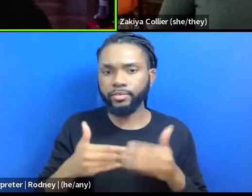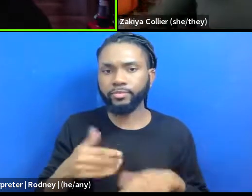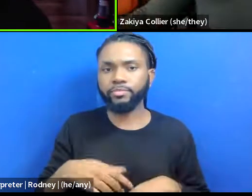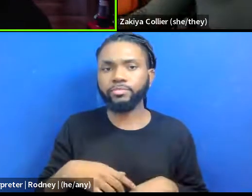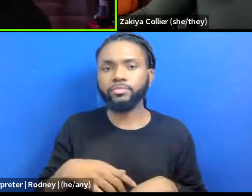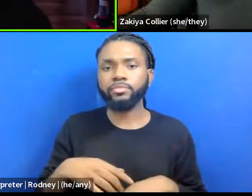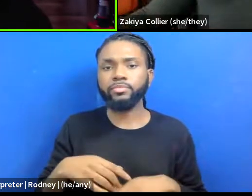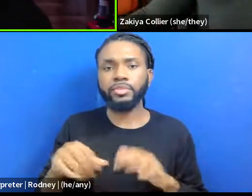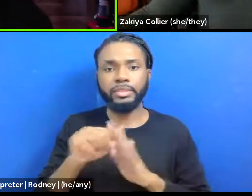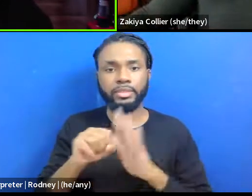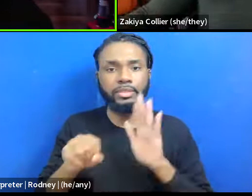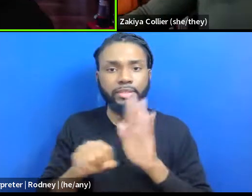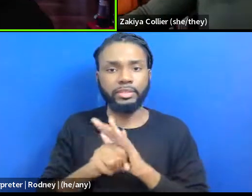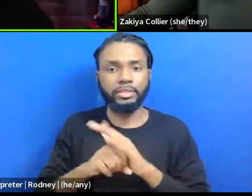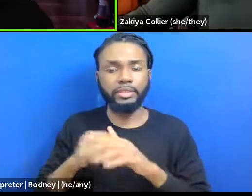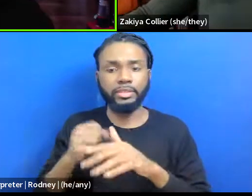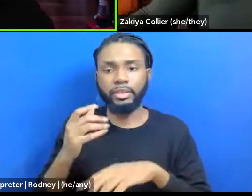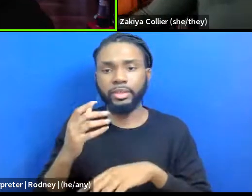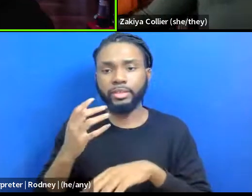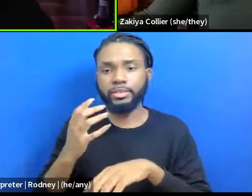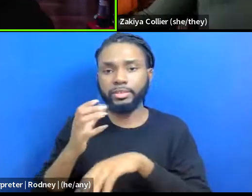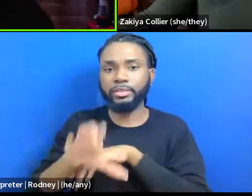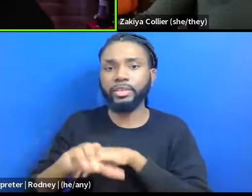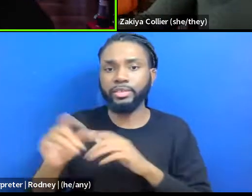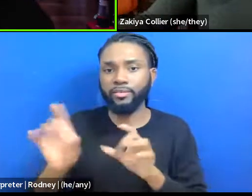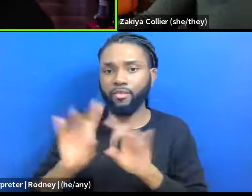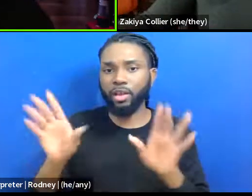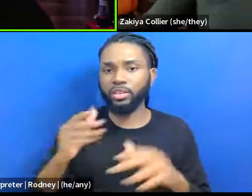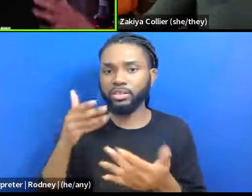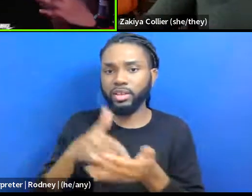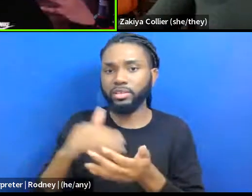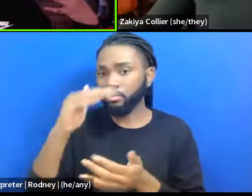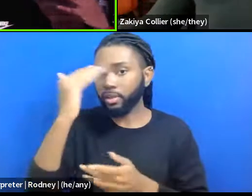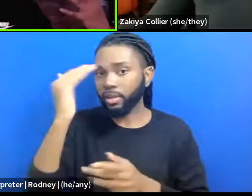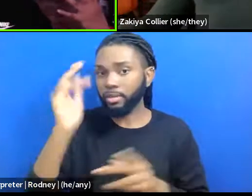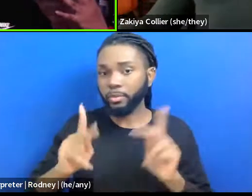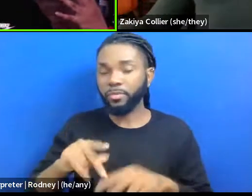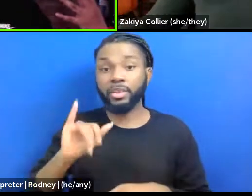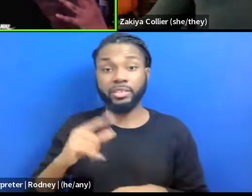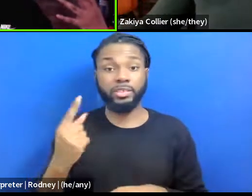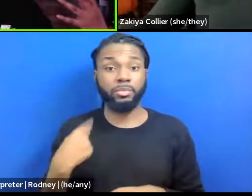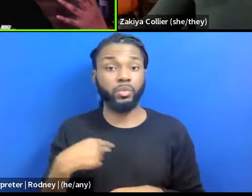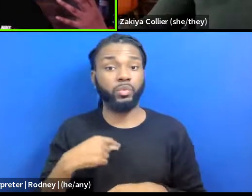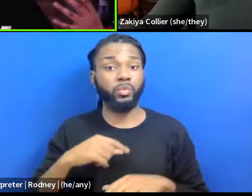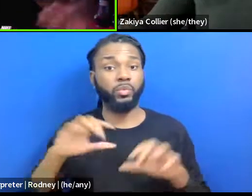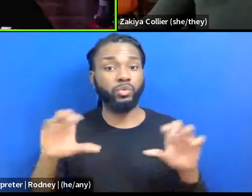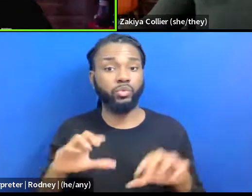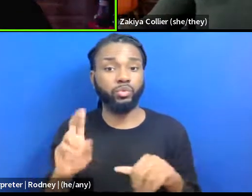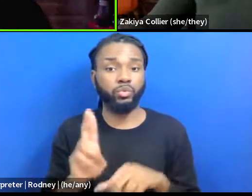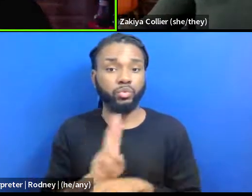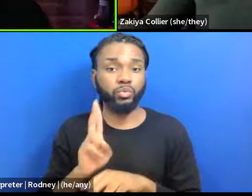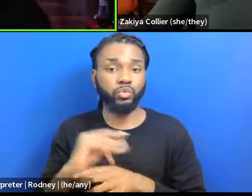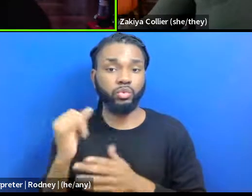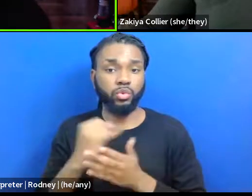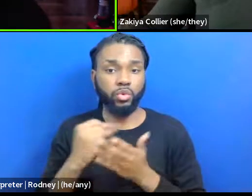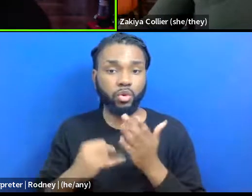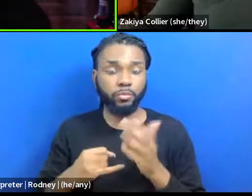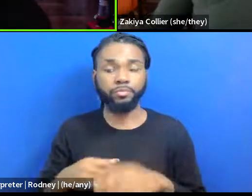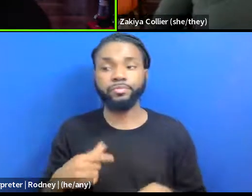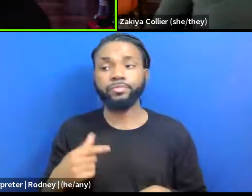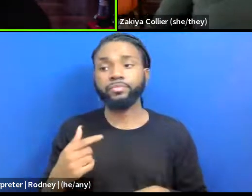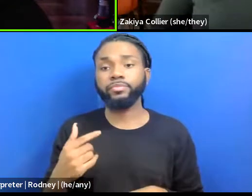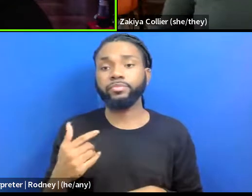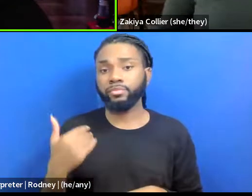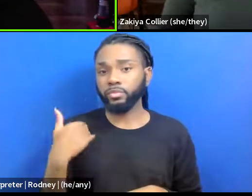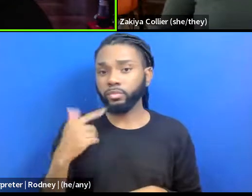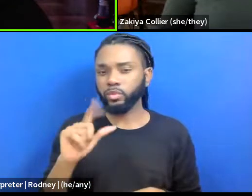state-sanctioned violence against Black people, which is something that we've done using artwork, we've done, we did in 2017,